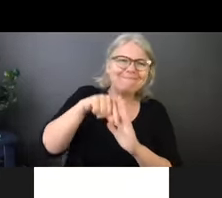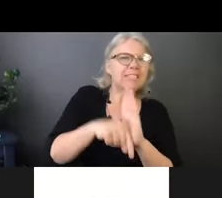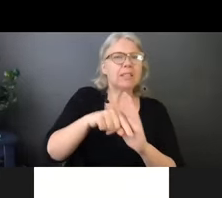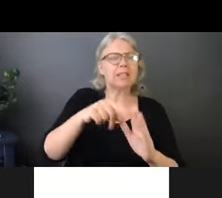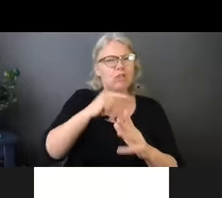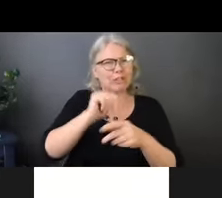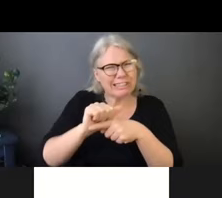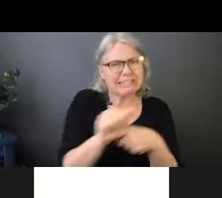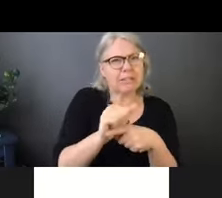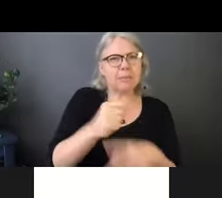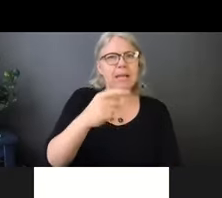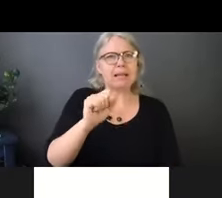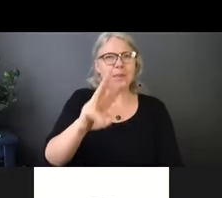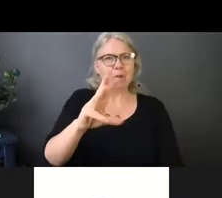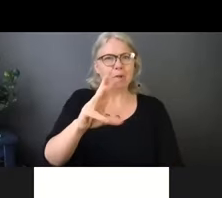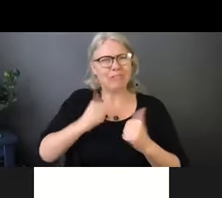can.